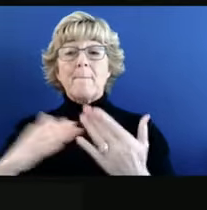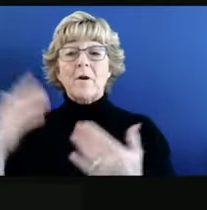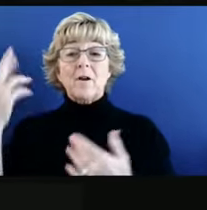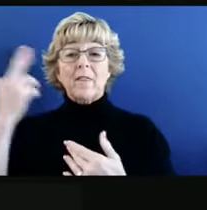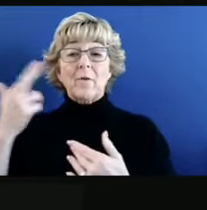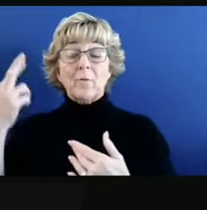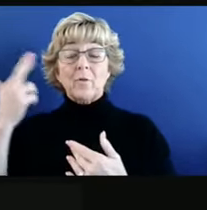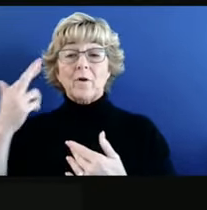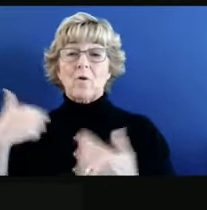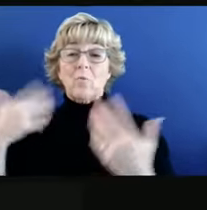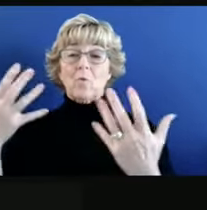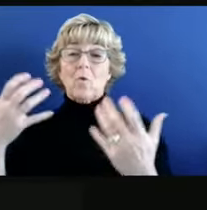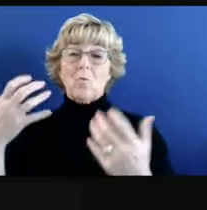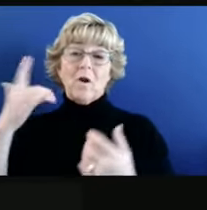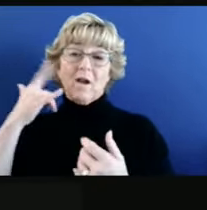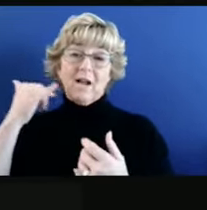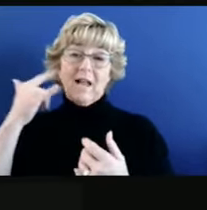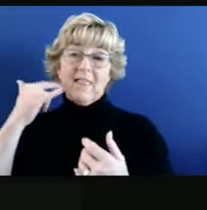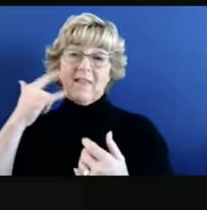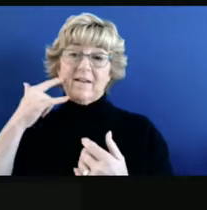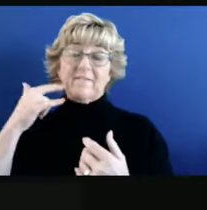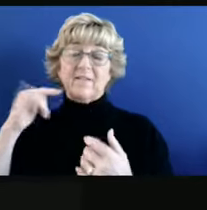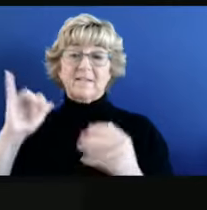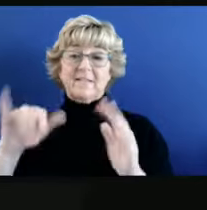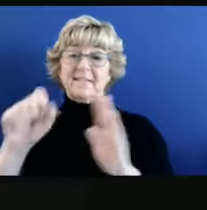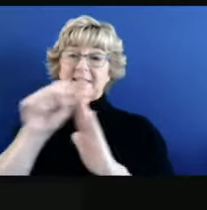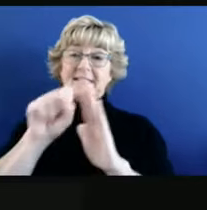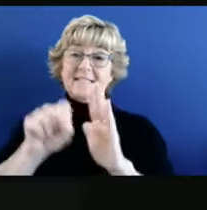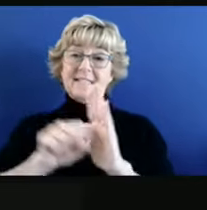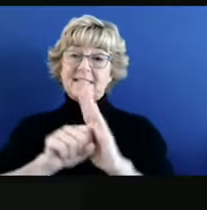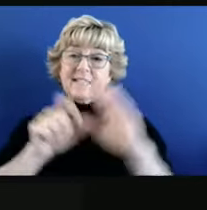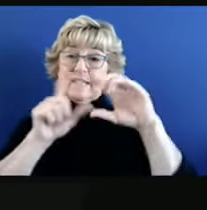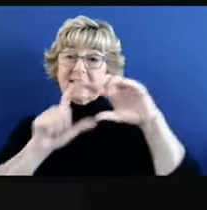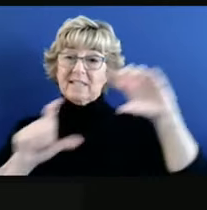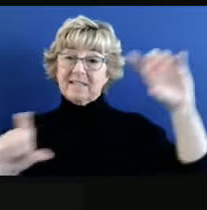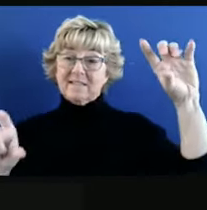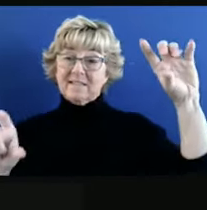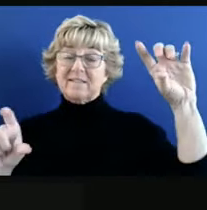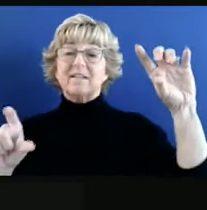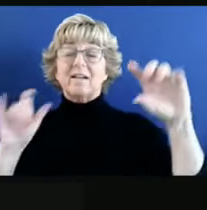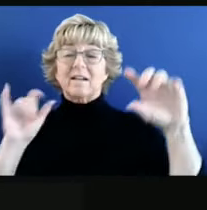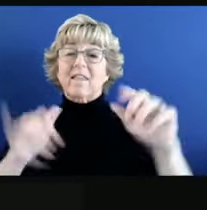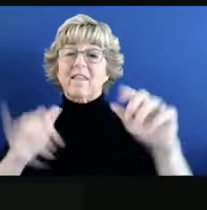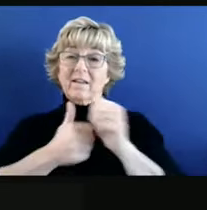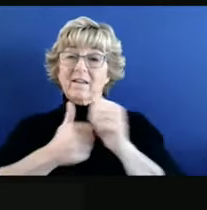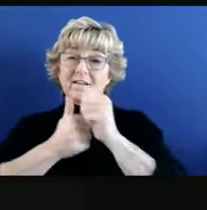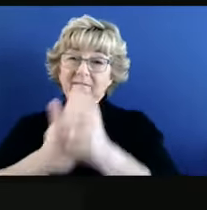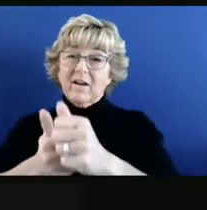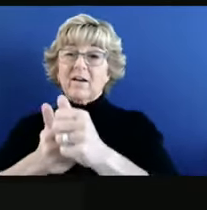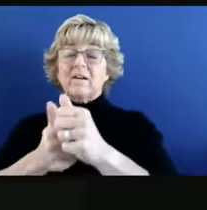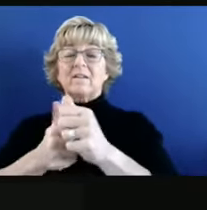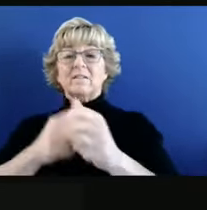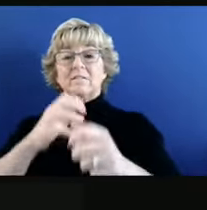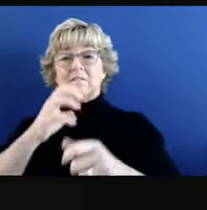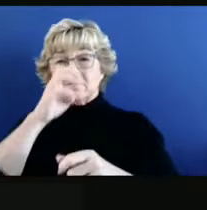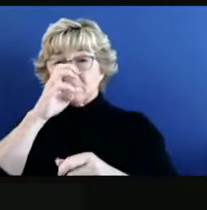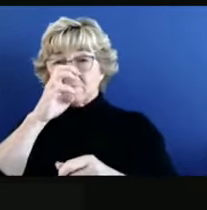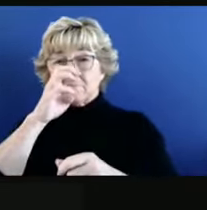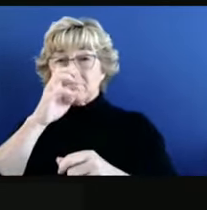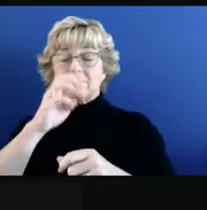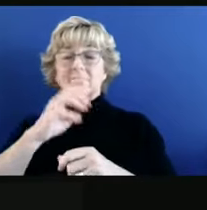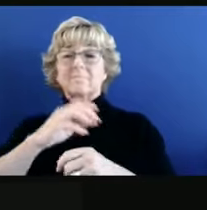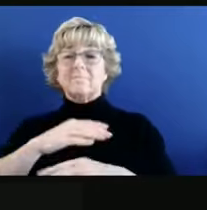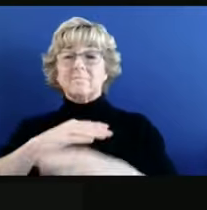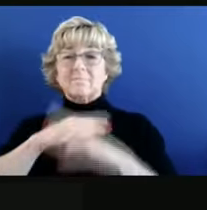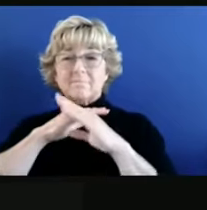why we want California to be a state that exercises its alarms, its emergency breaks, well